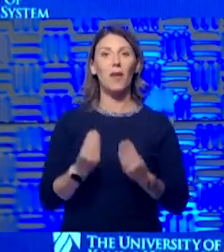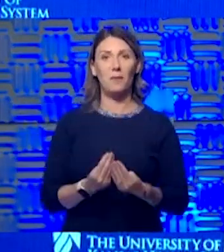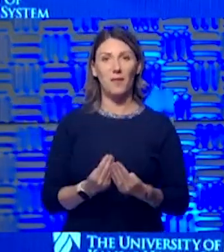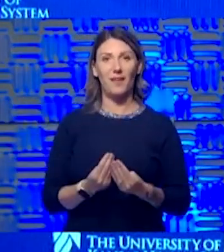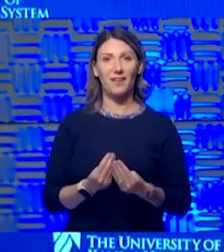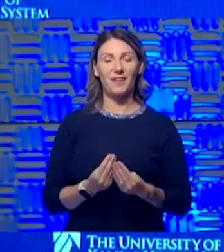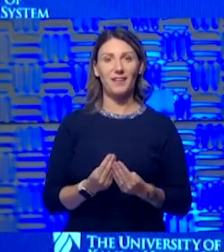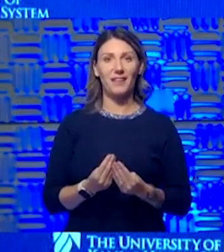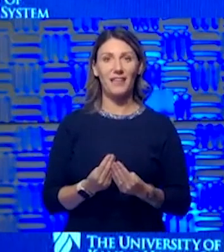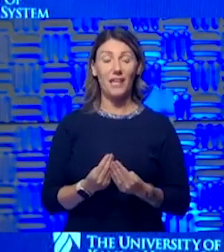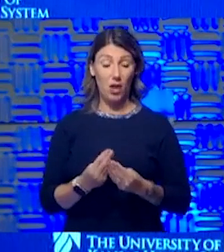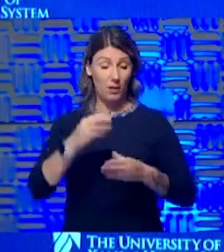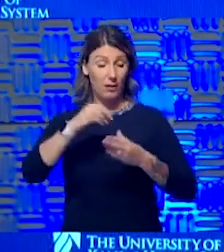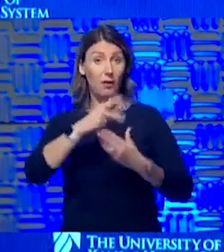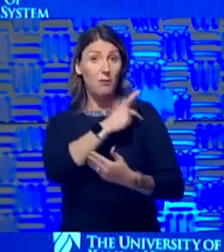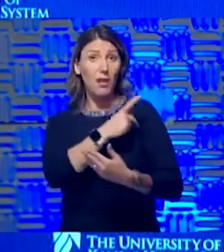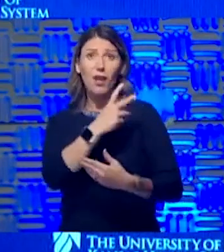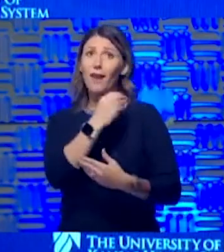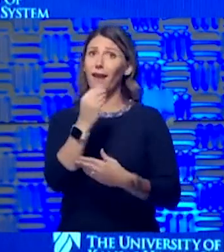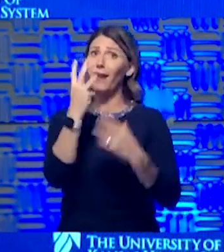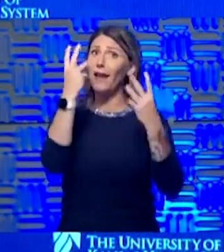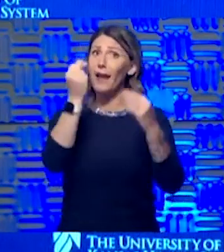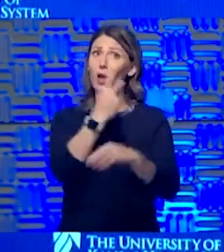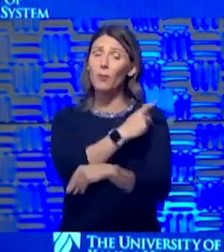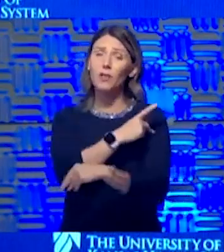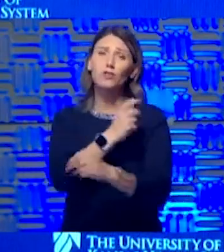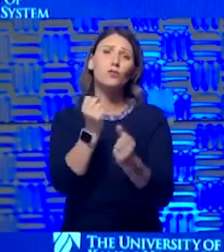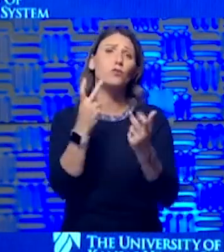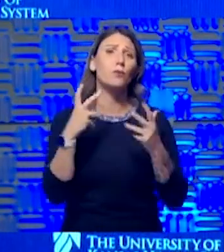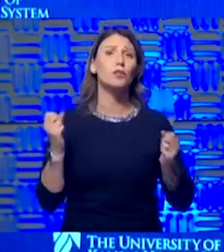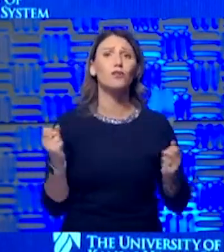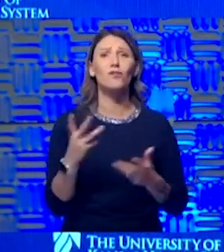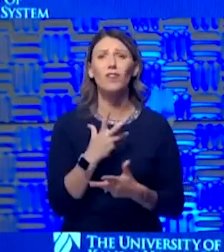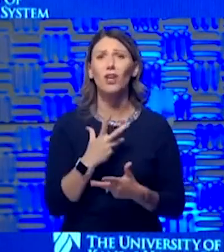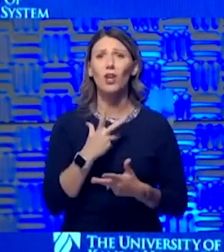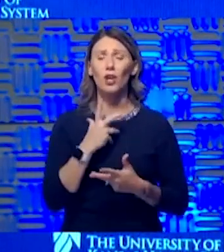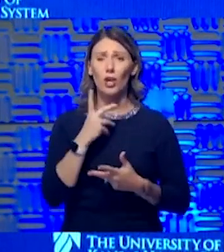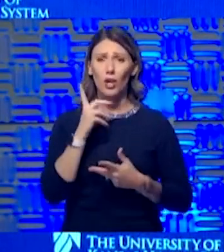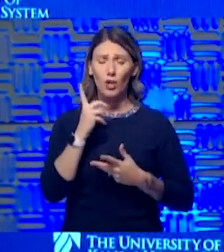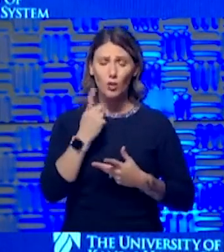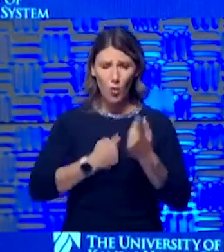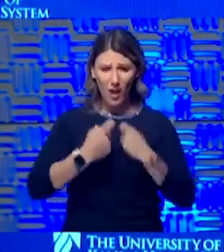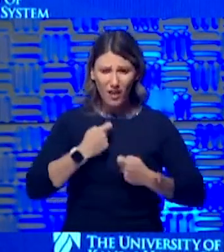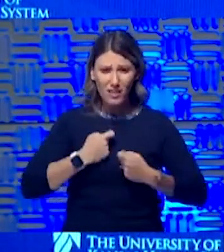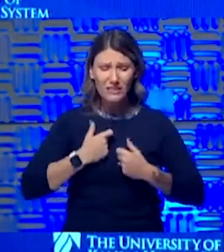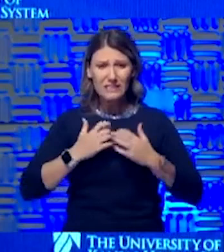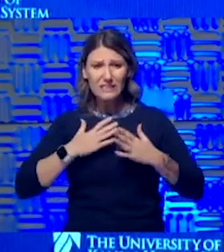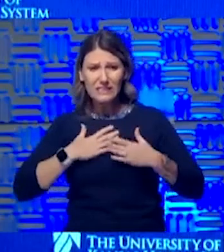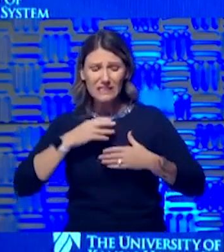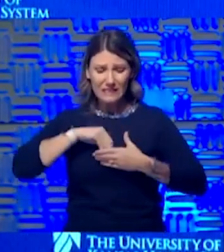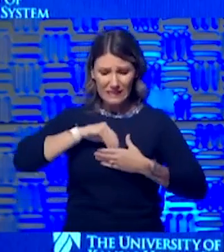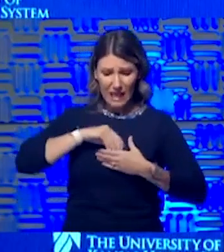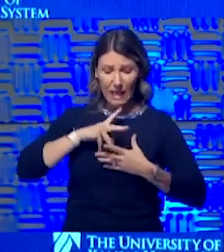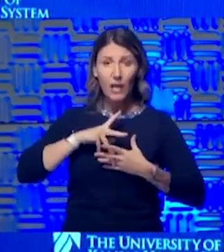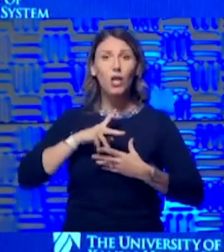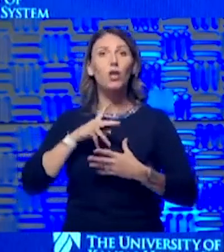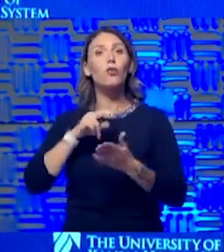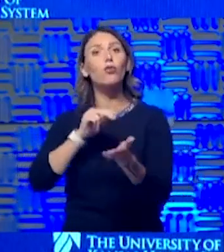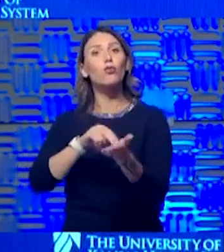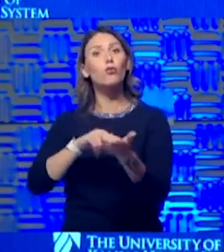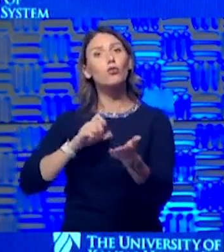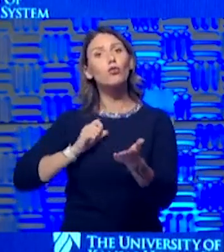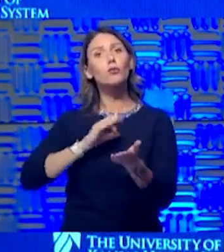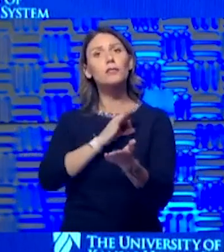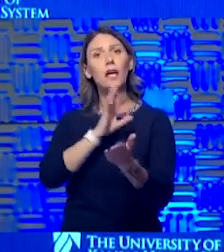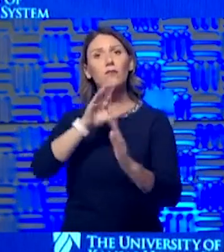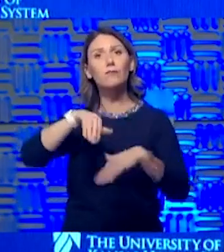inpatient and the outpatient side, there's so much fear and so many questions about it. The nursing staff are the ones who are really encountering that on